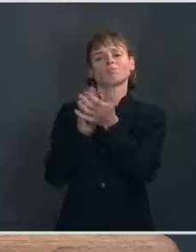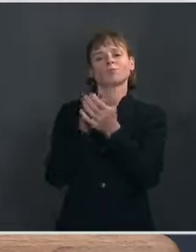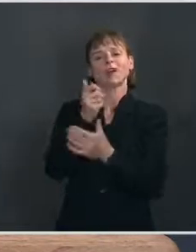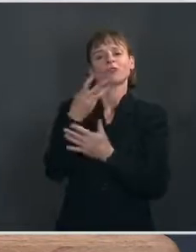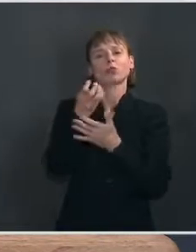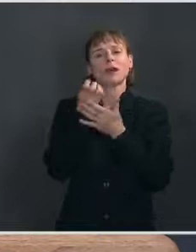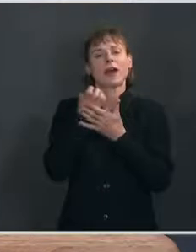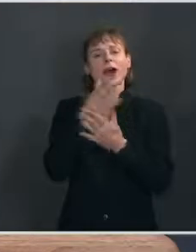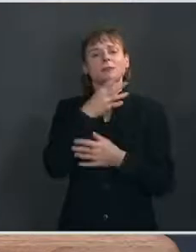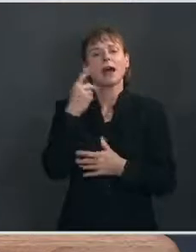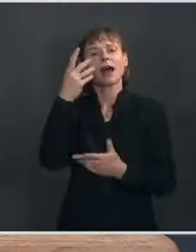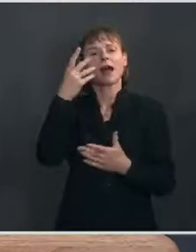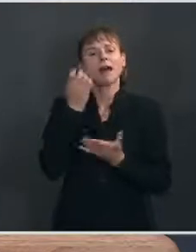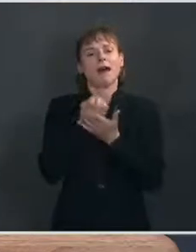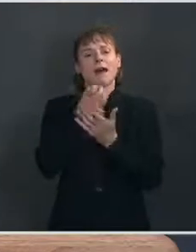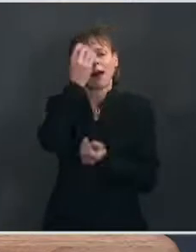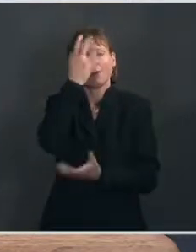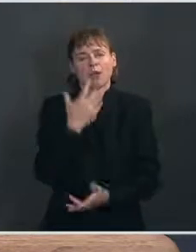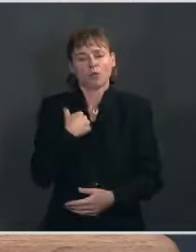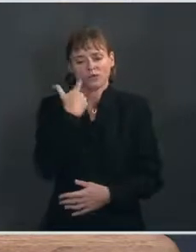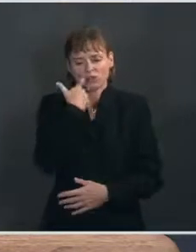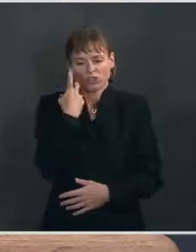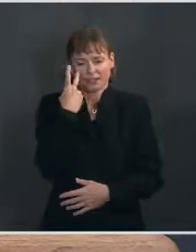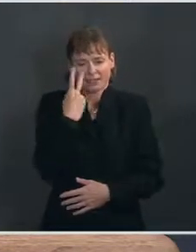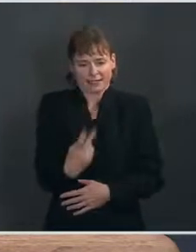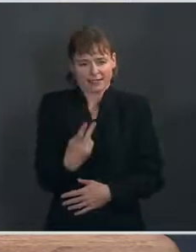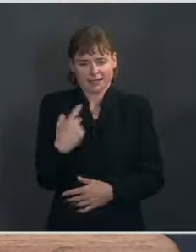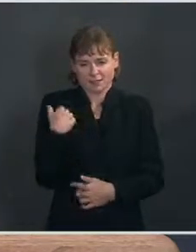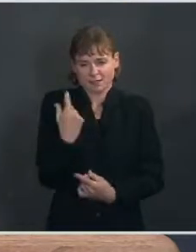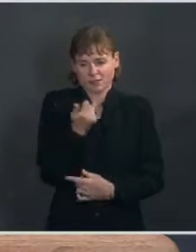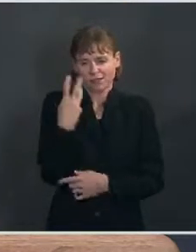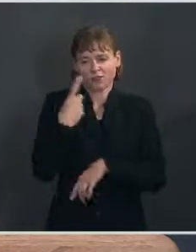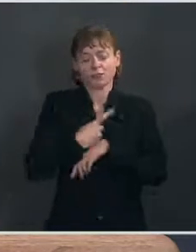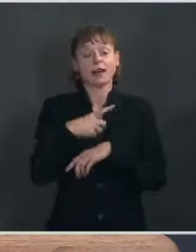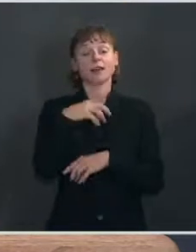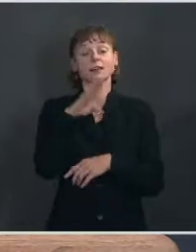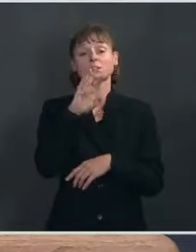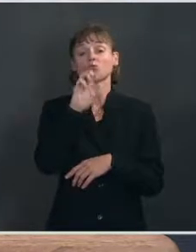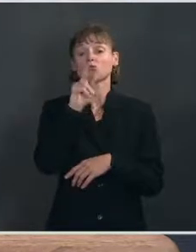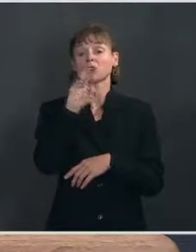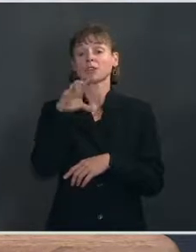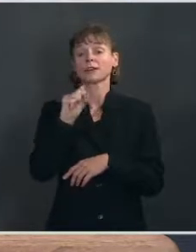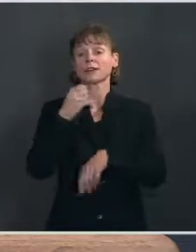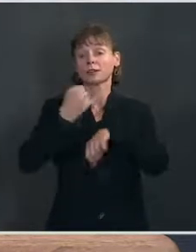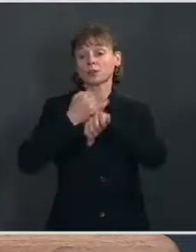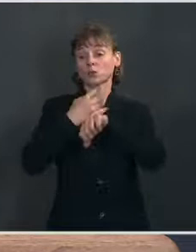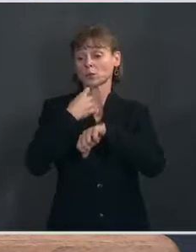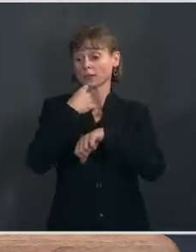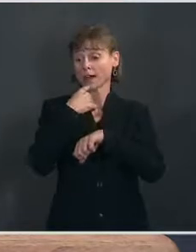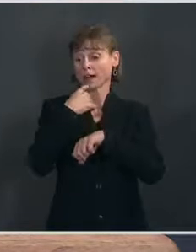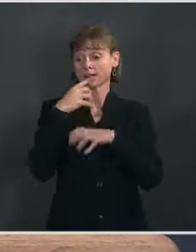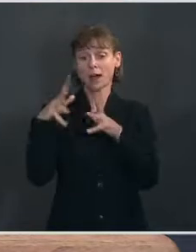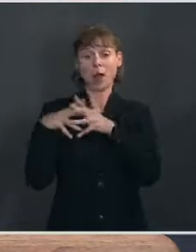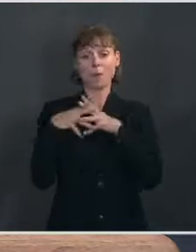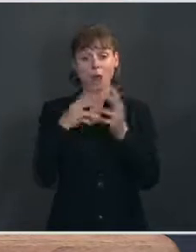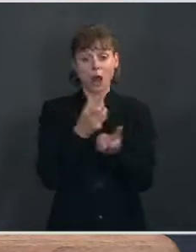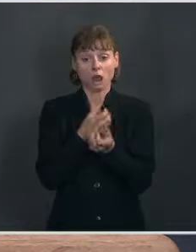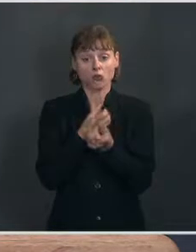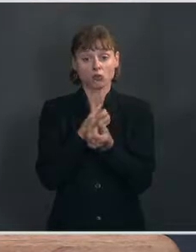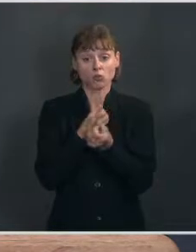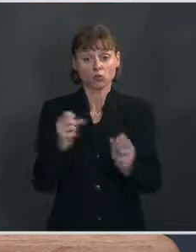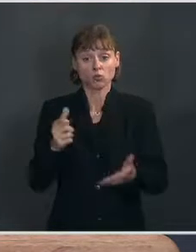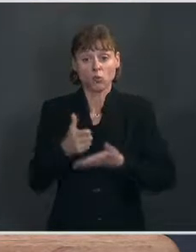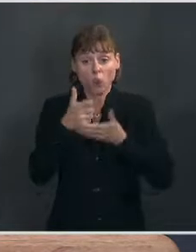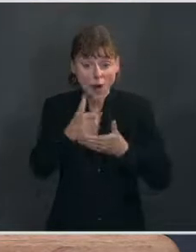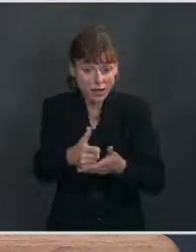that we've seen over the last several days. A new report by the Brookings Institution estimates that with the American Rescue Plan, we could boost GDP